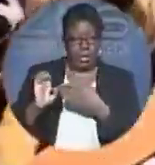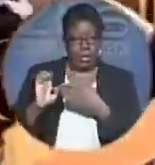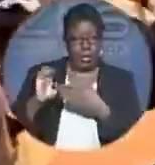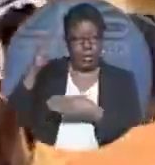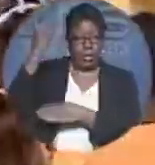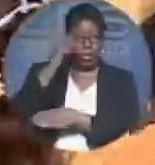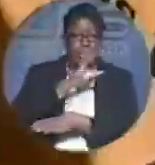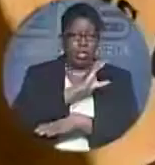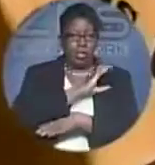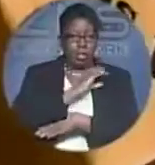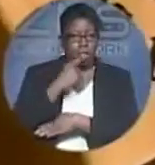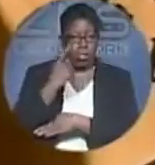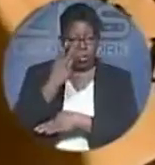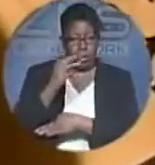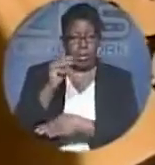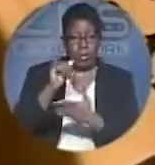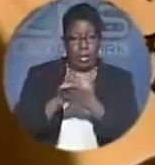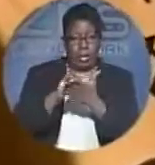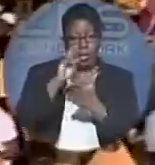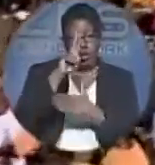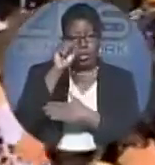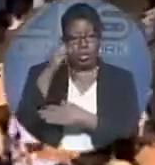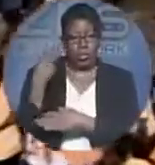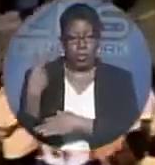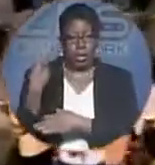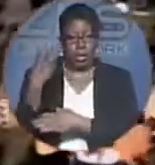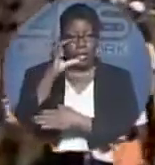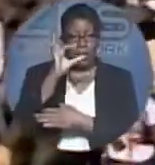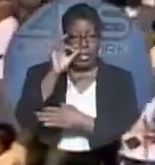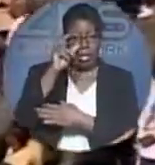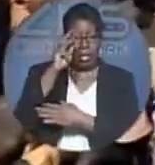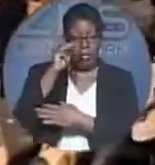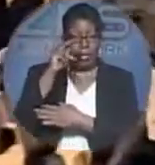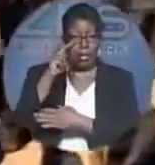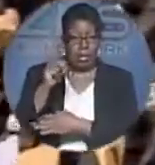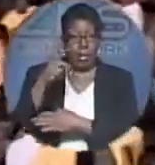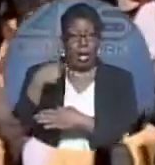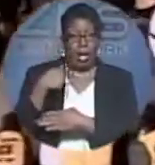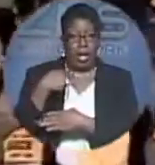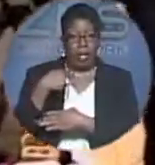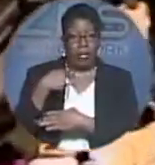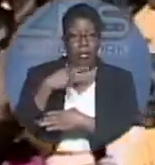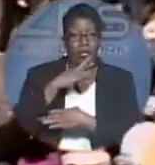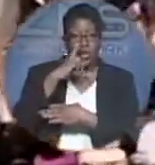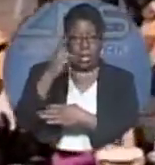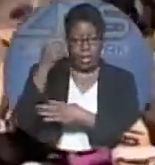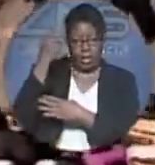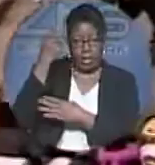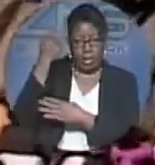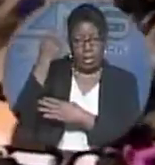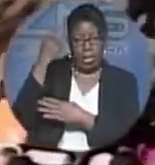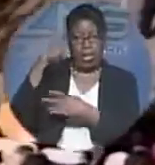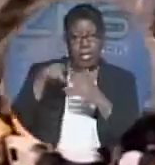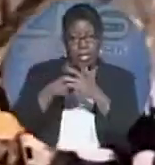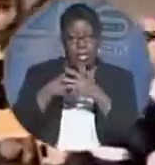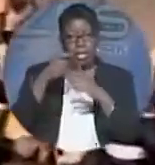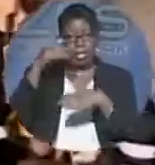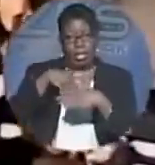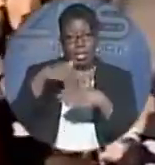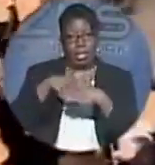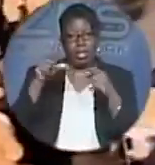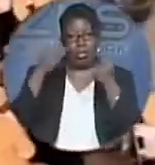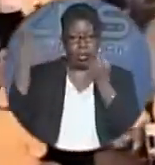those in attendance that in 2012, the FNM will have a collision of reality, beginning in Grand Bahama.